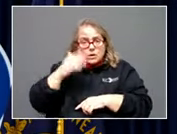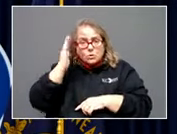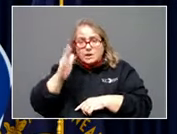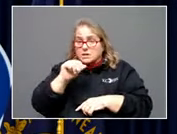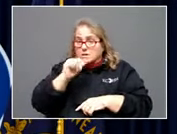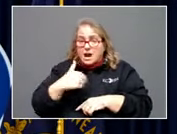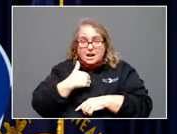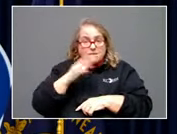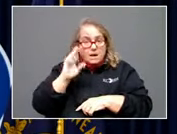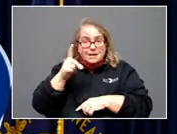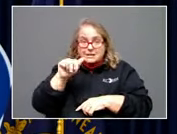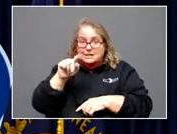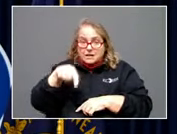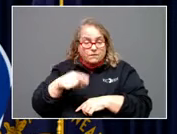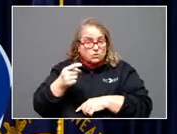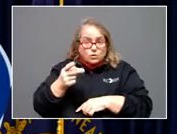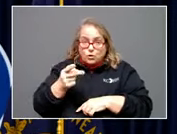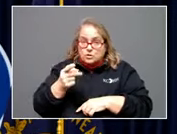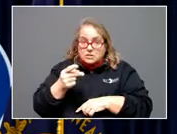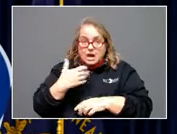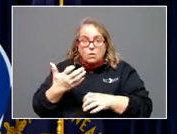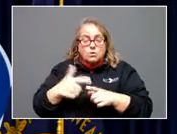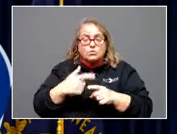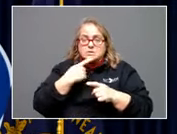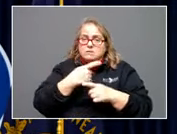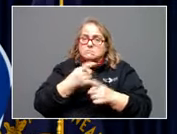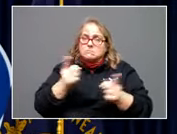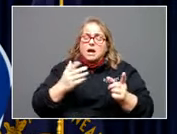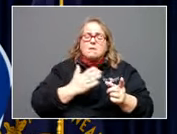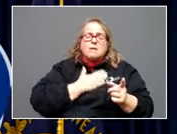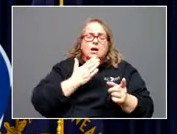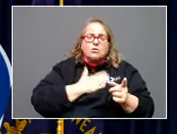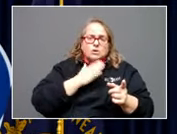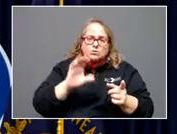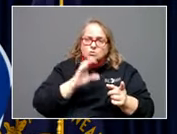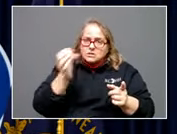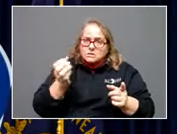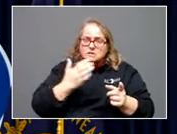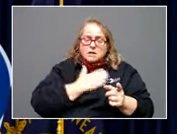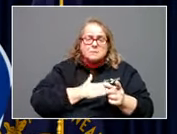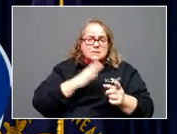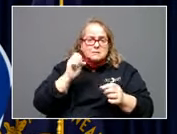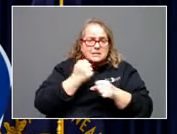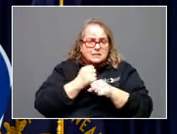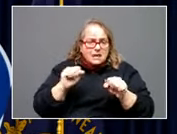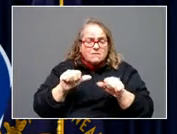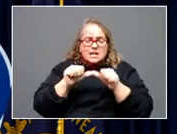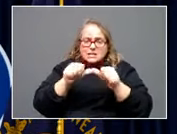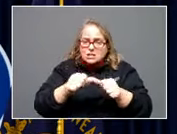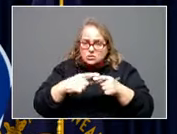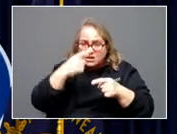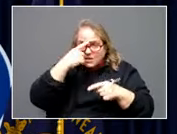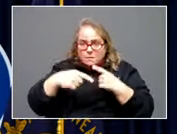update this Thursday. I want to wish everybody a really Merry Christmas. Please be safe. Continue to think about those